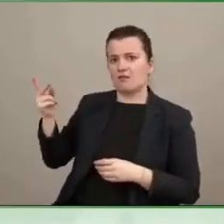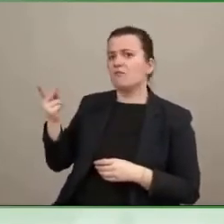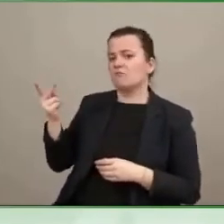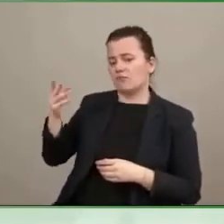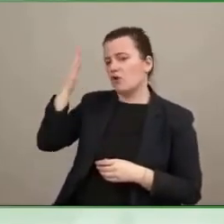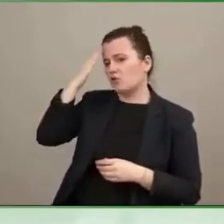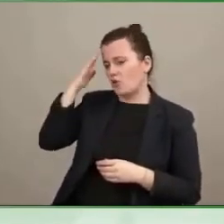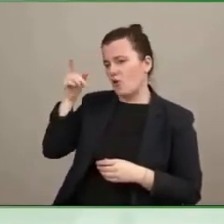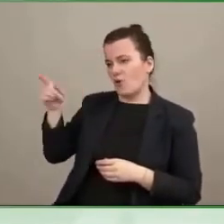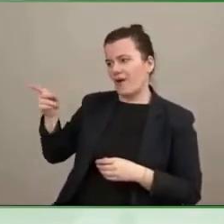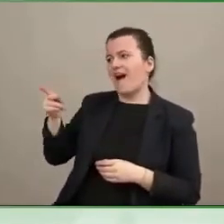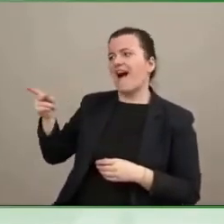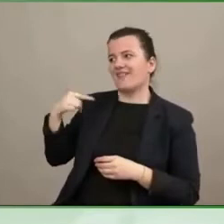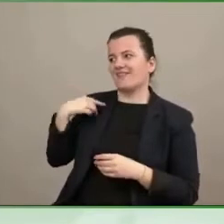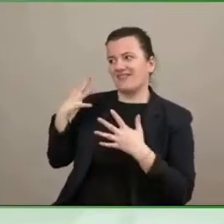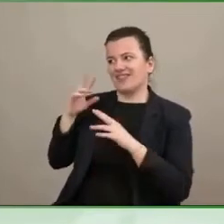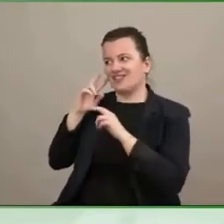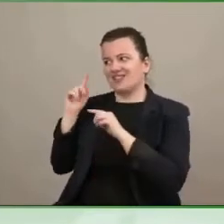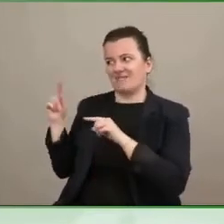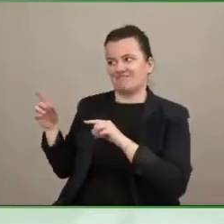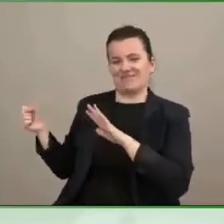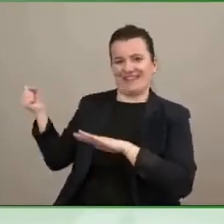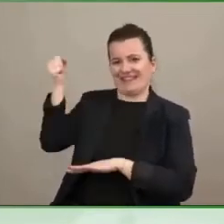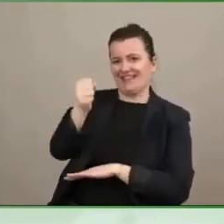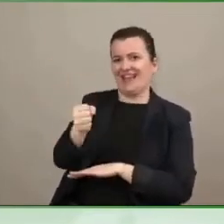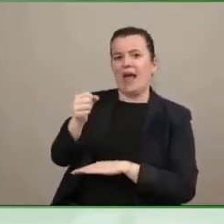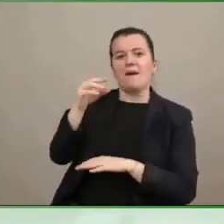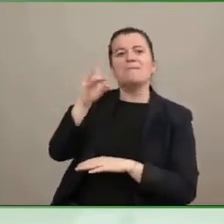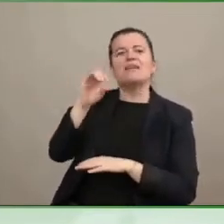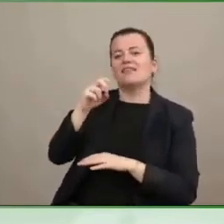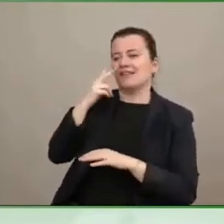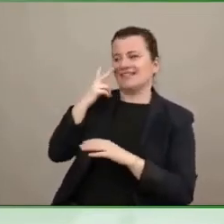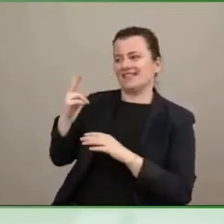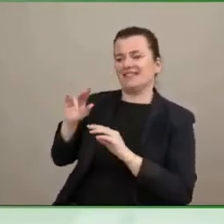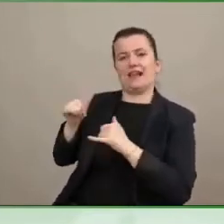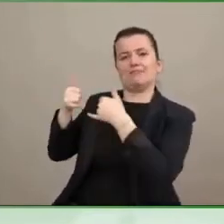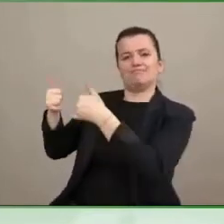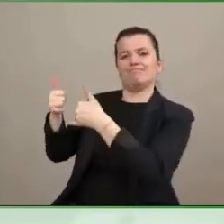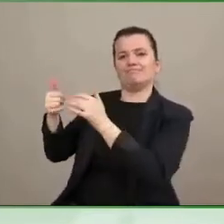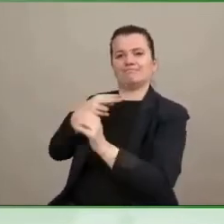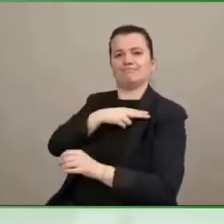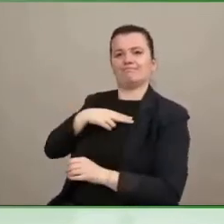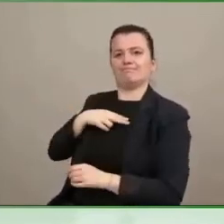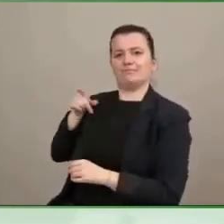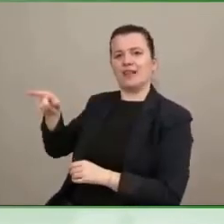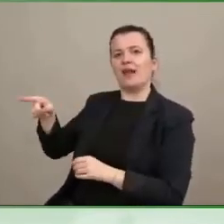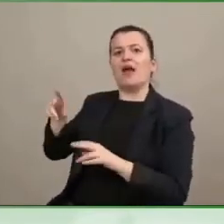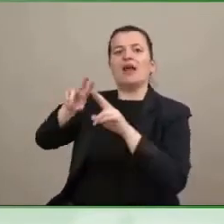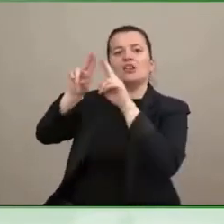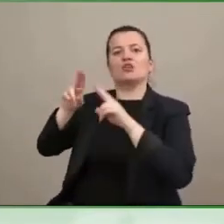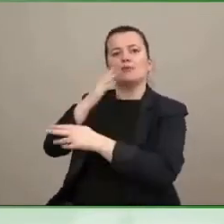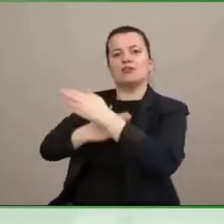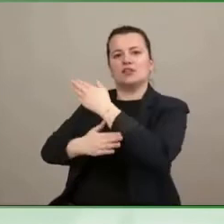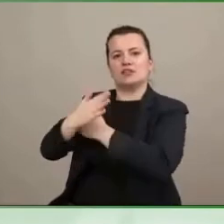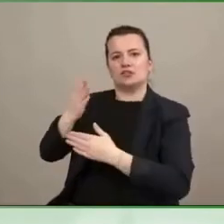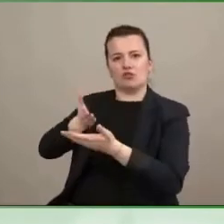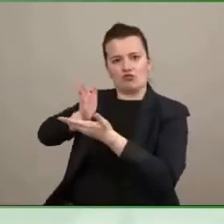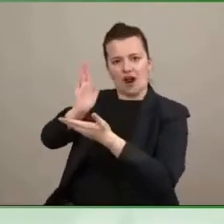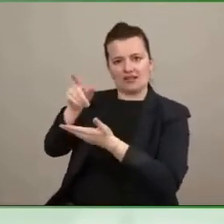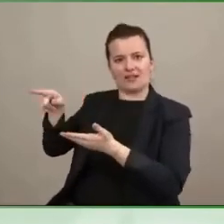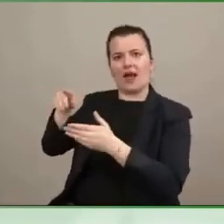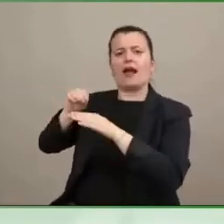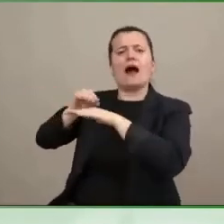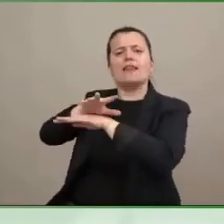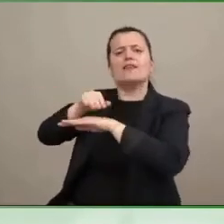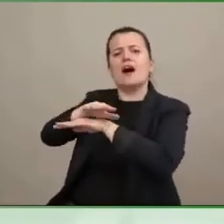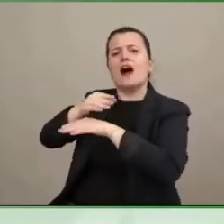She was appointed as a special advisor on international disability rights. There's also going to be attention for access